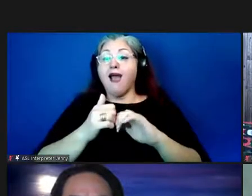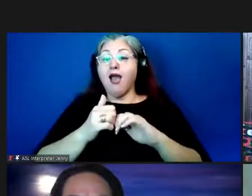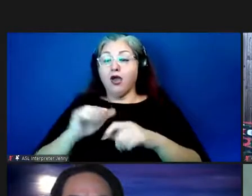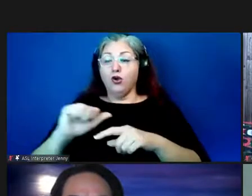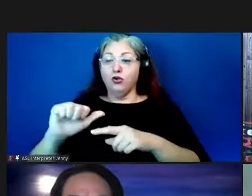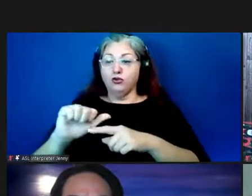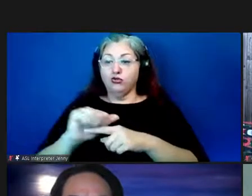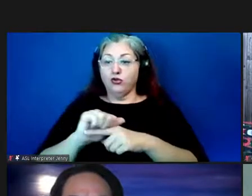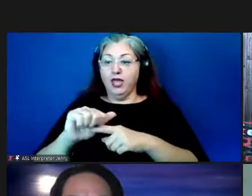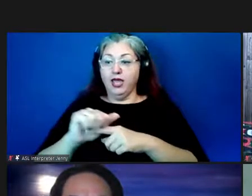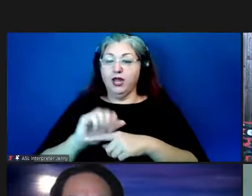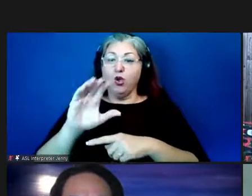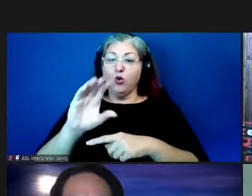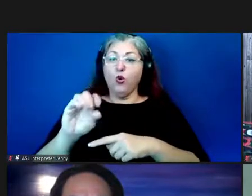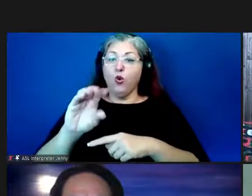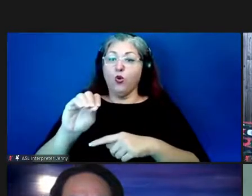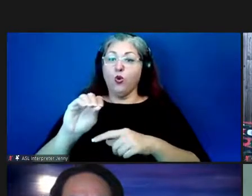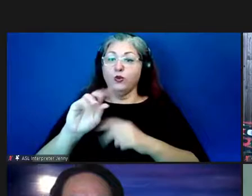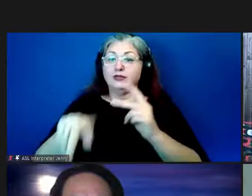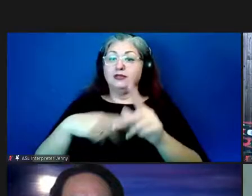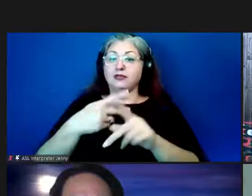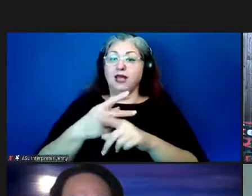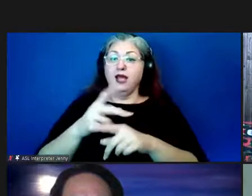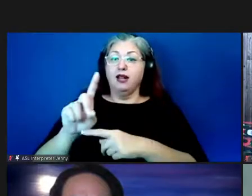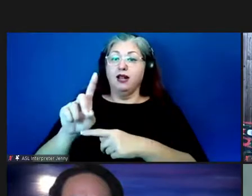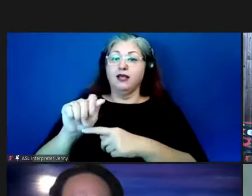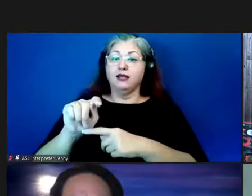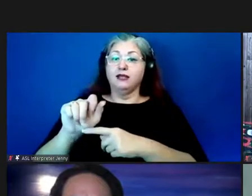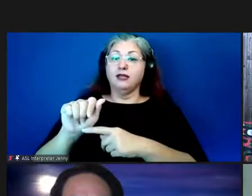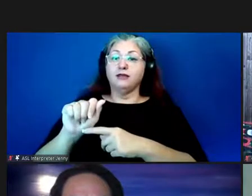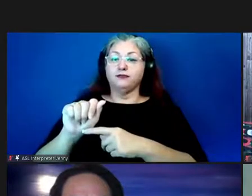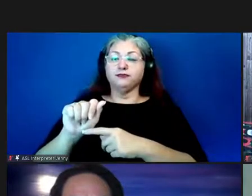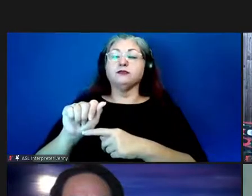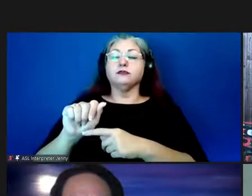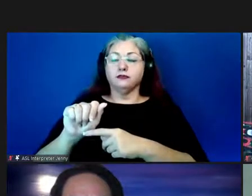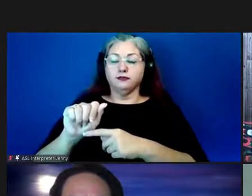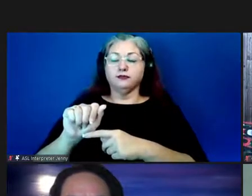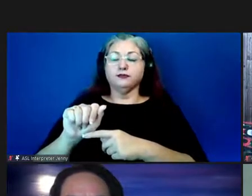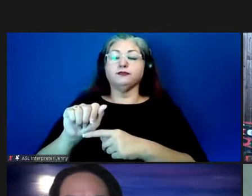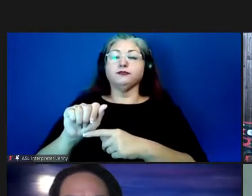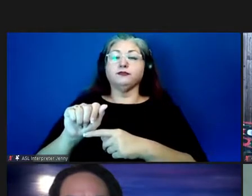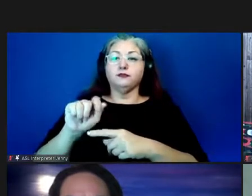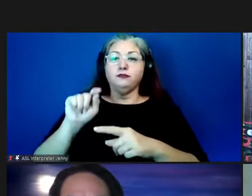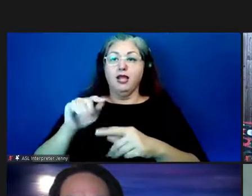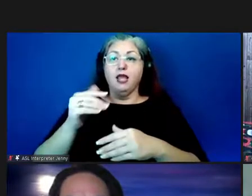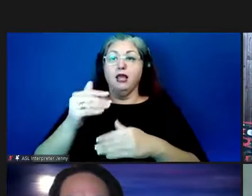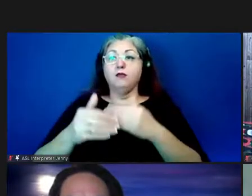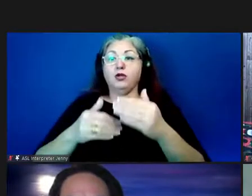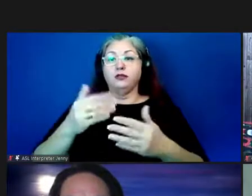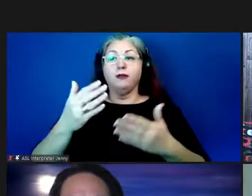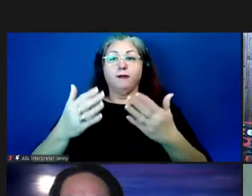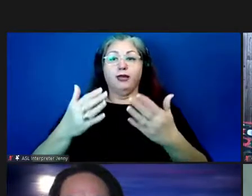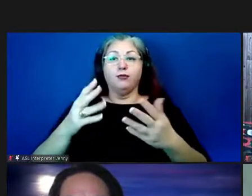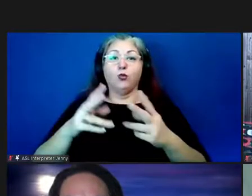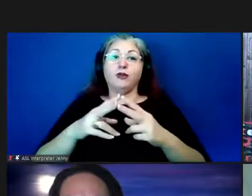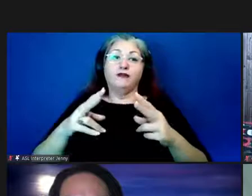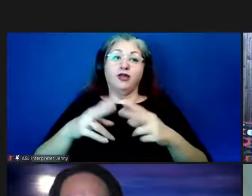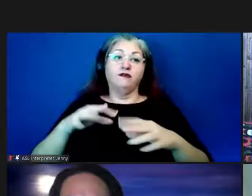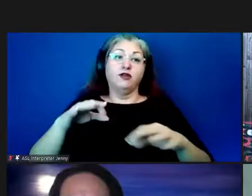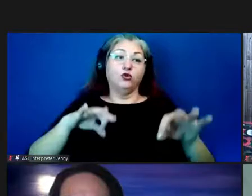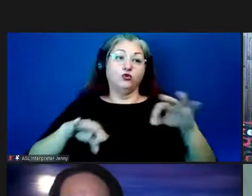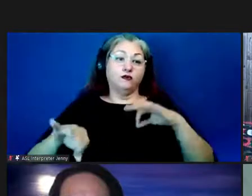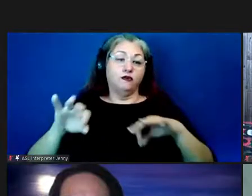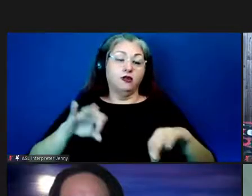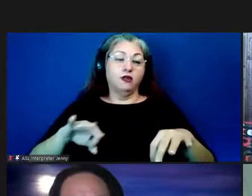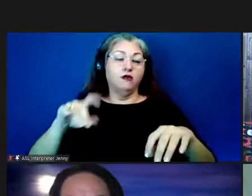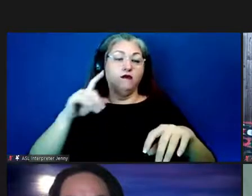coco style data um that would that that process might be very useful uh